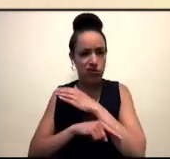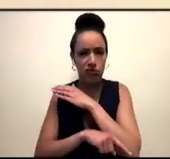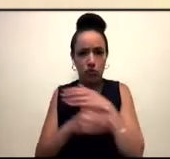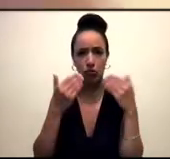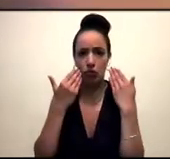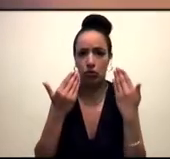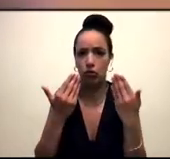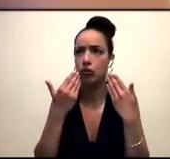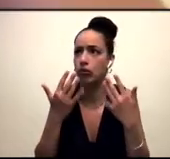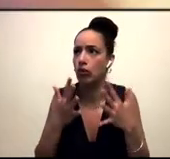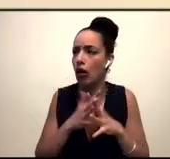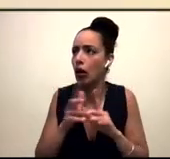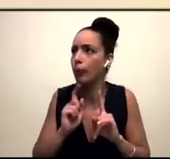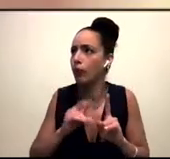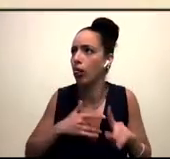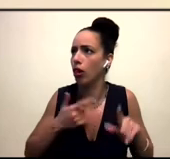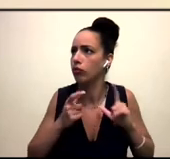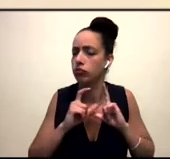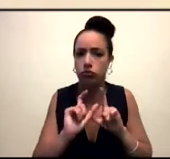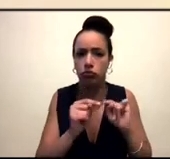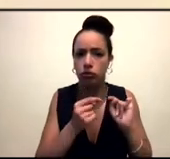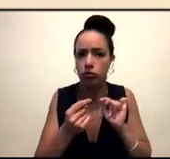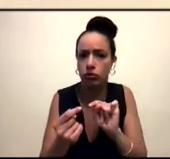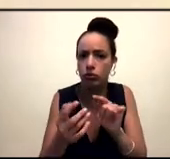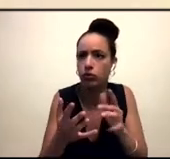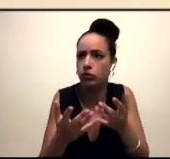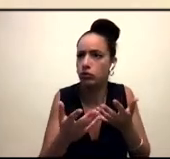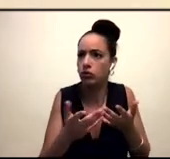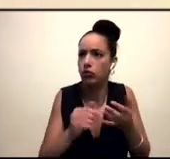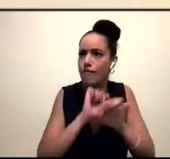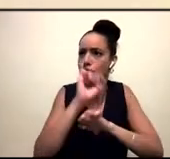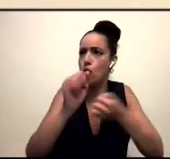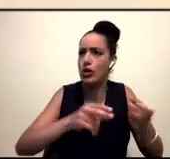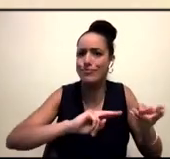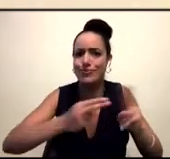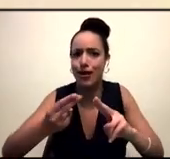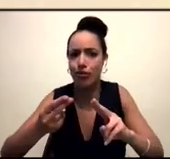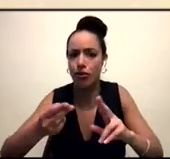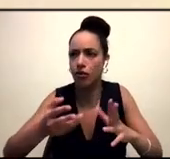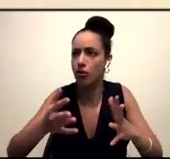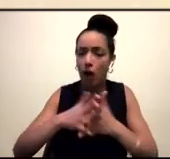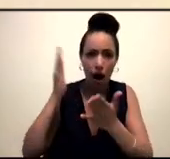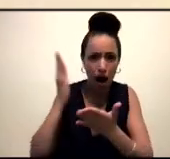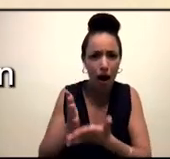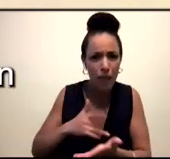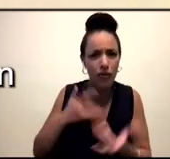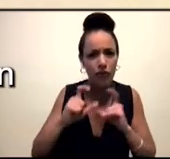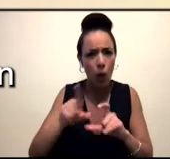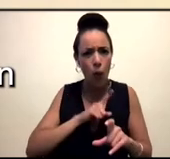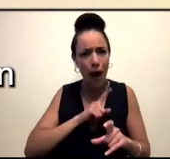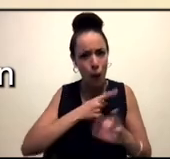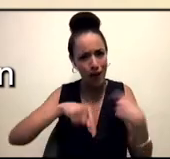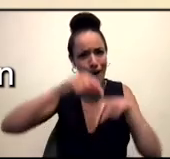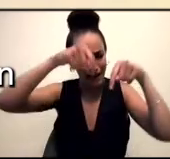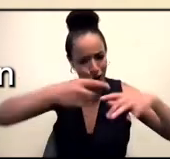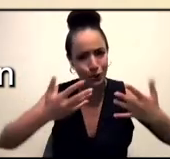And not just in like a logistical way, but just the fact that they did survive for us to be here today. And that that's a thing that like, that's a thing